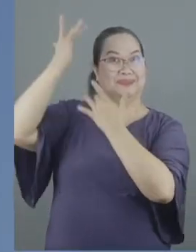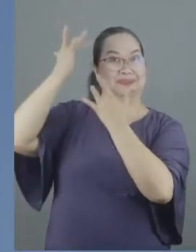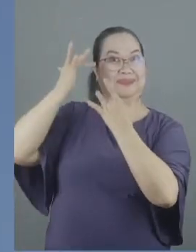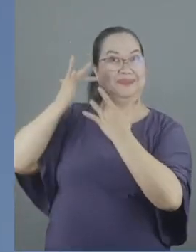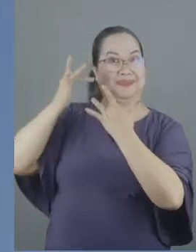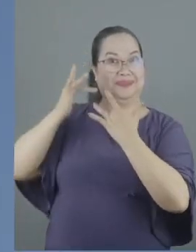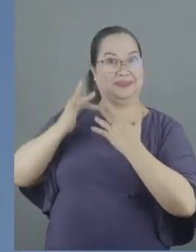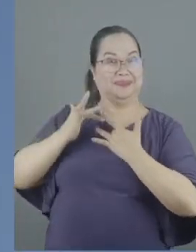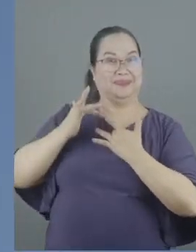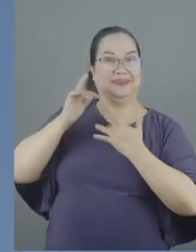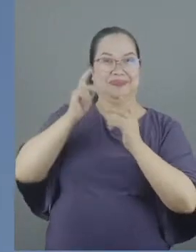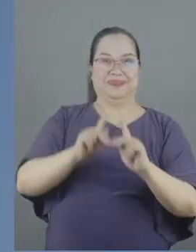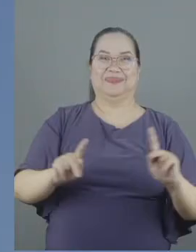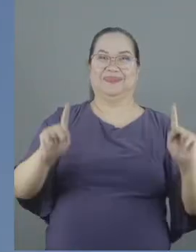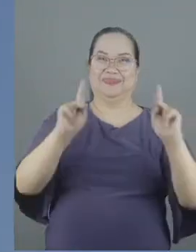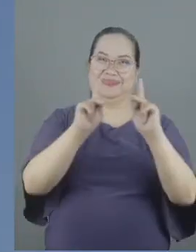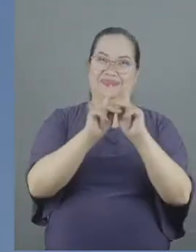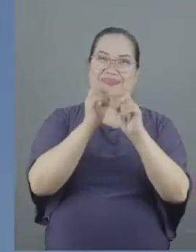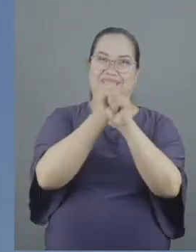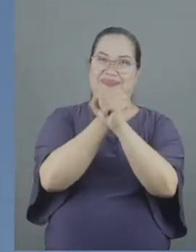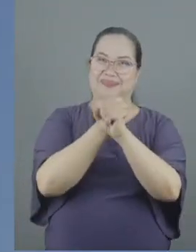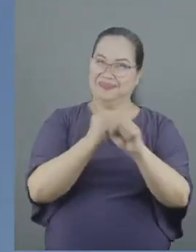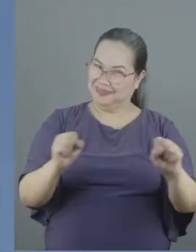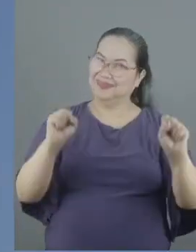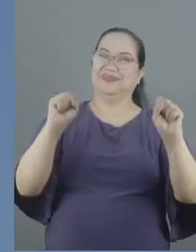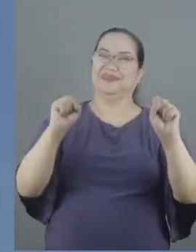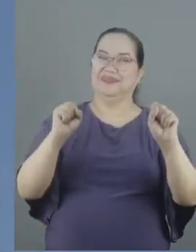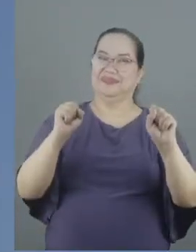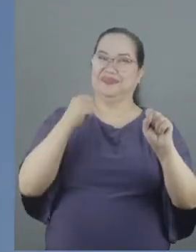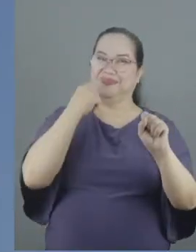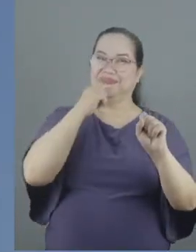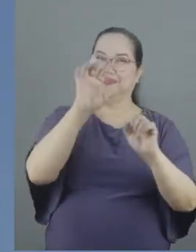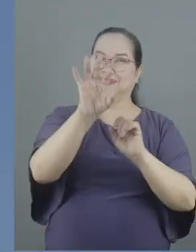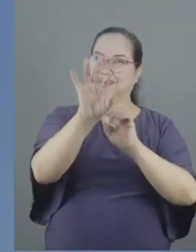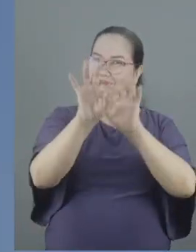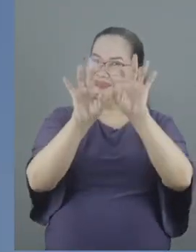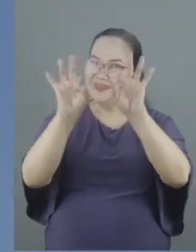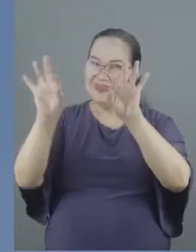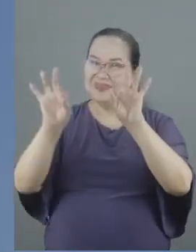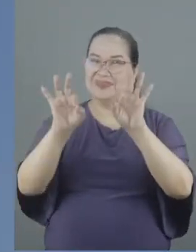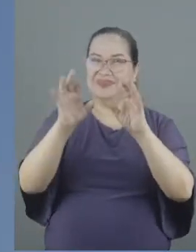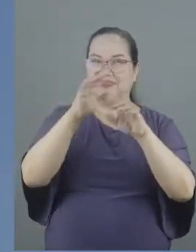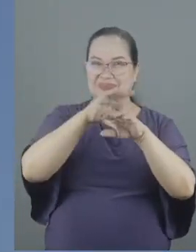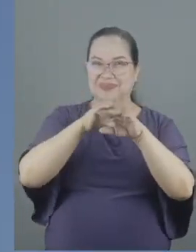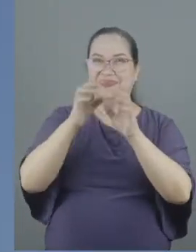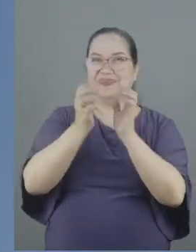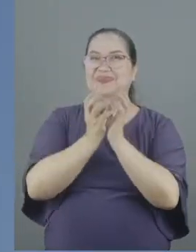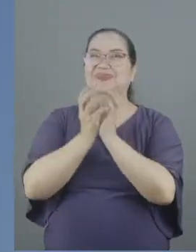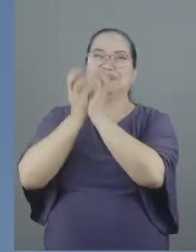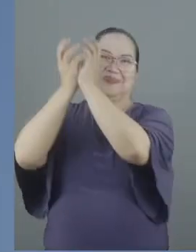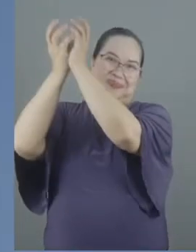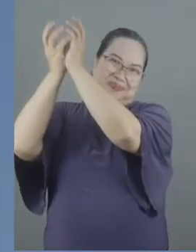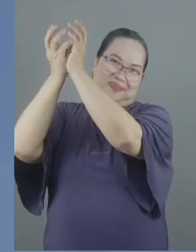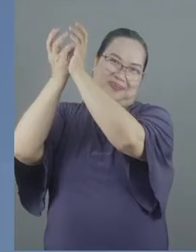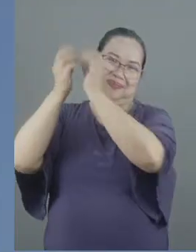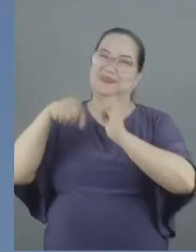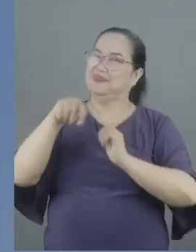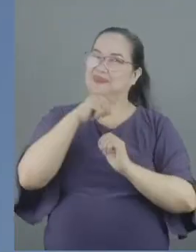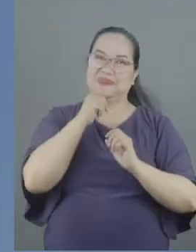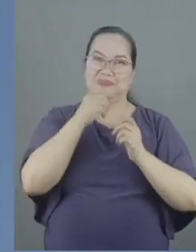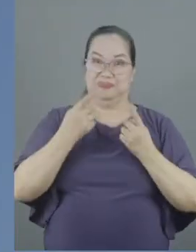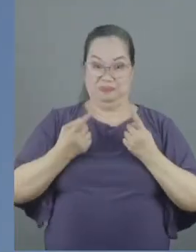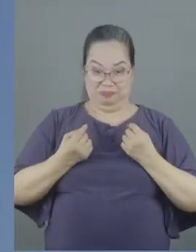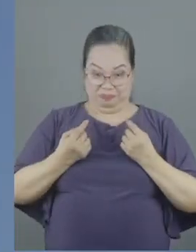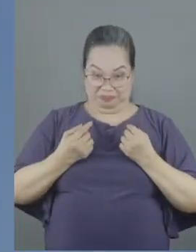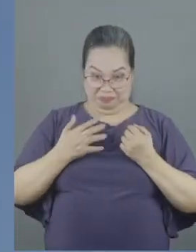for his precious redemption, for those he has chosen and called to himself. We did not do anything